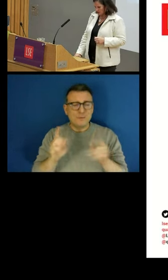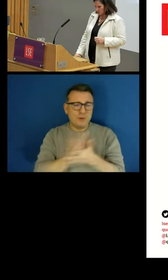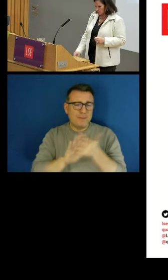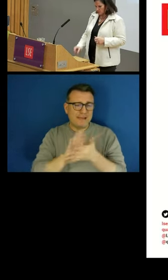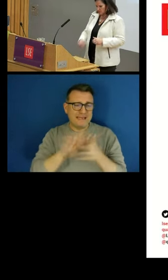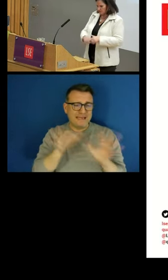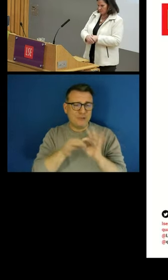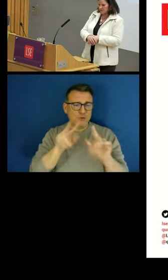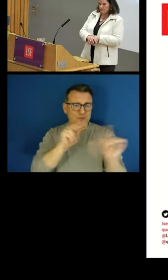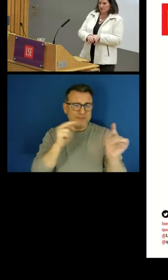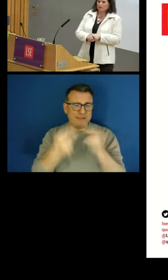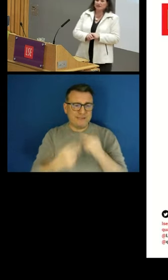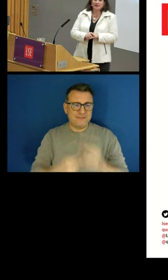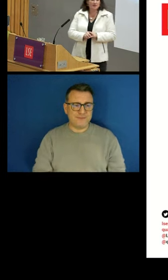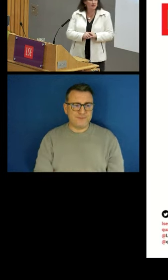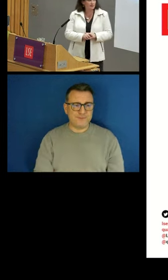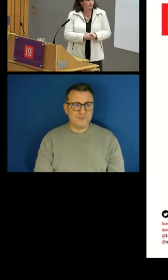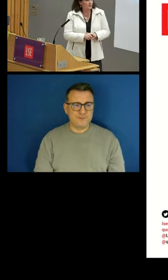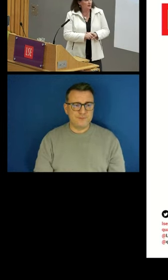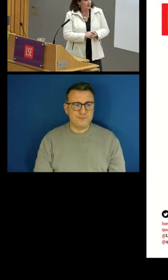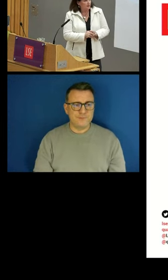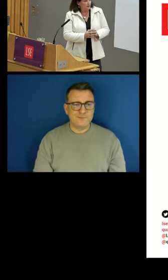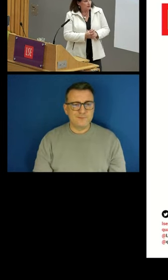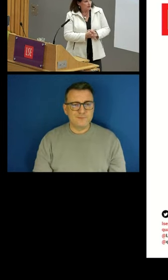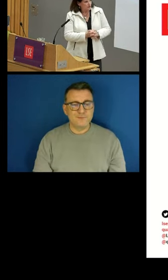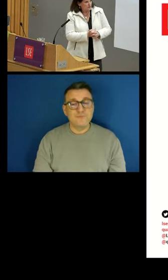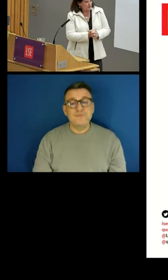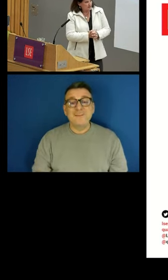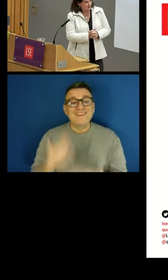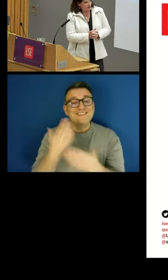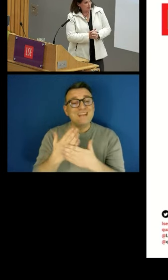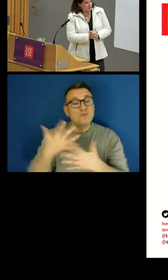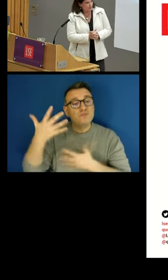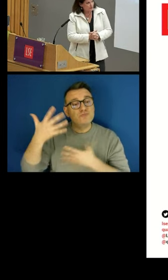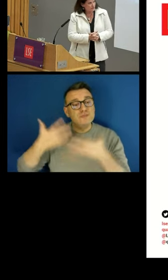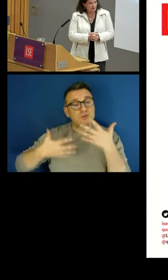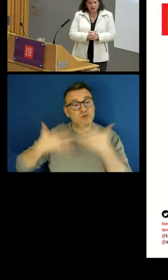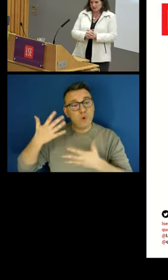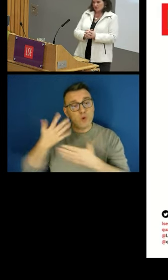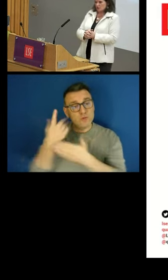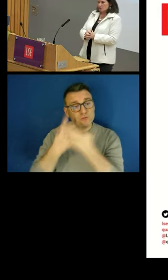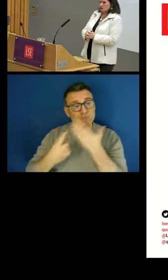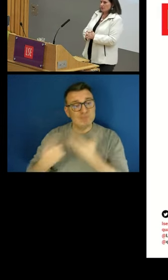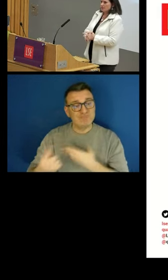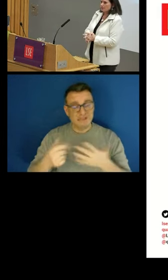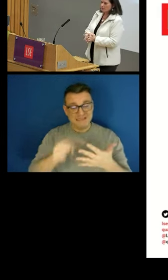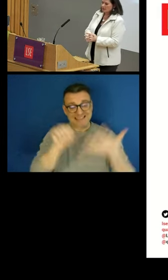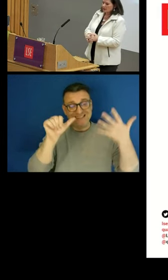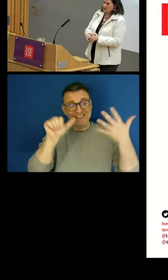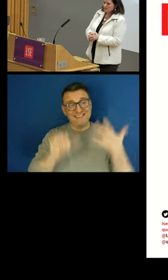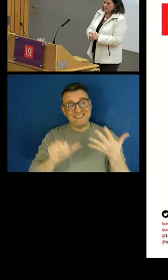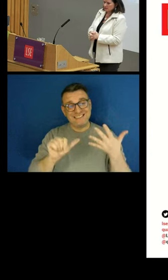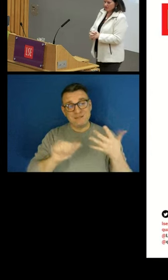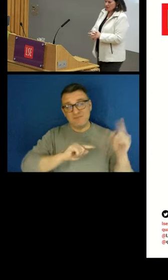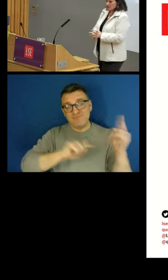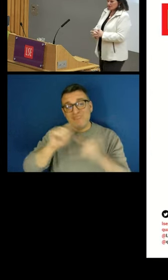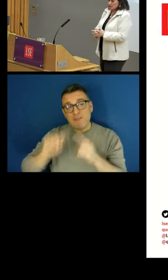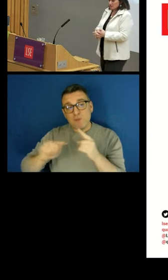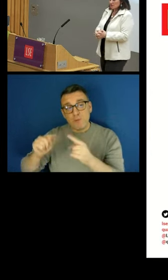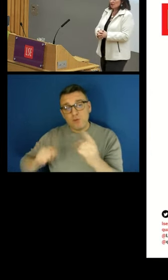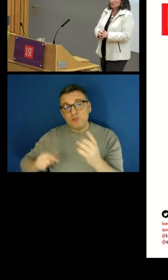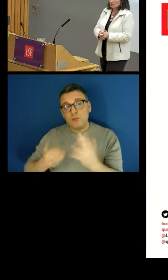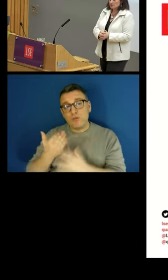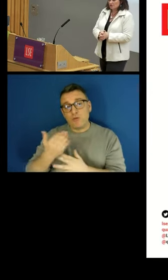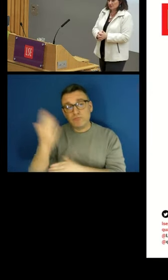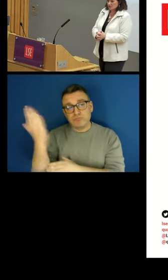Now, let's move on to some empirical findings. Those six variables that I just showed you, we have tracked